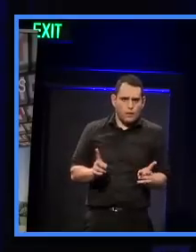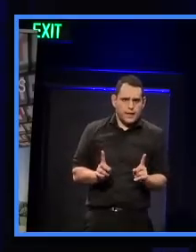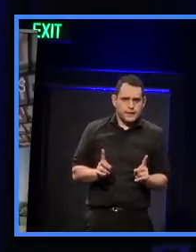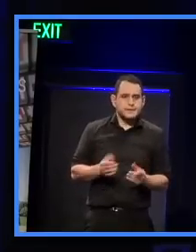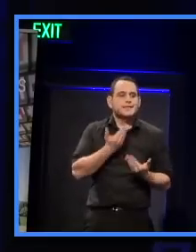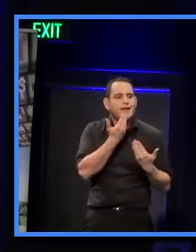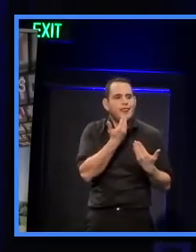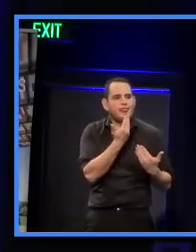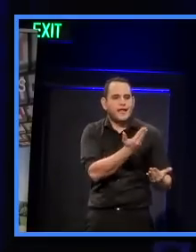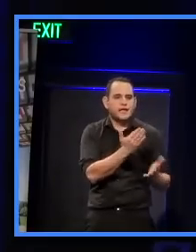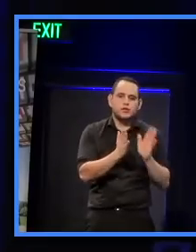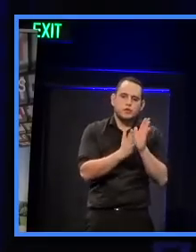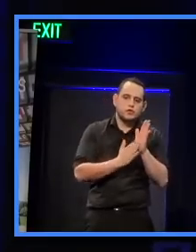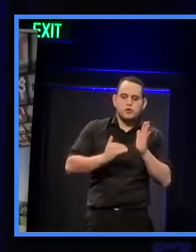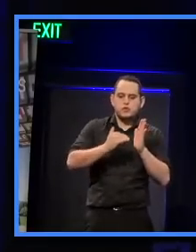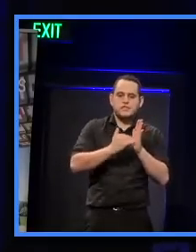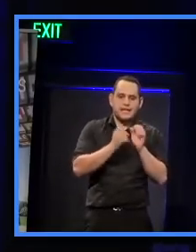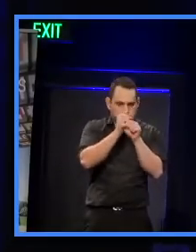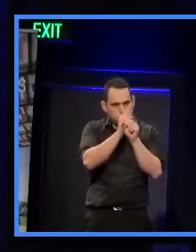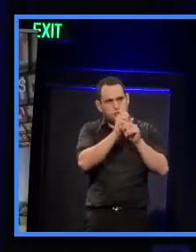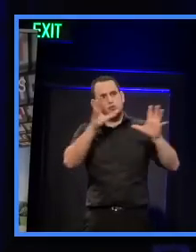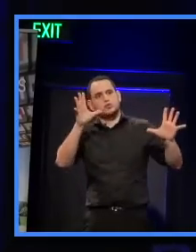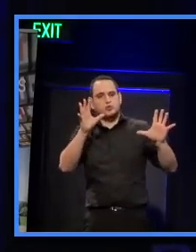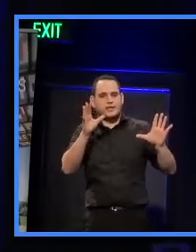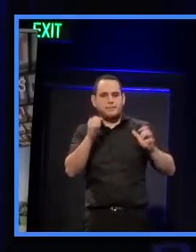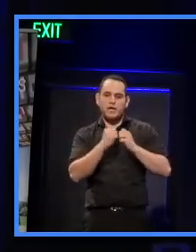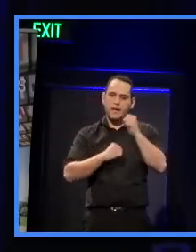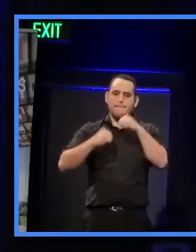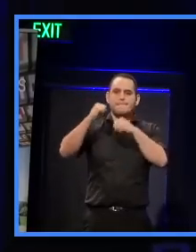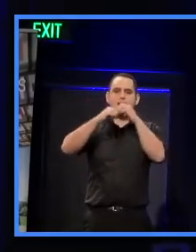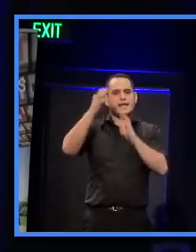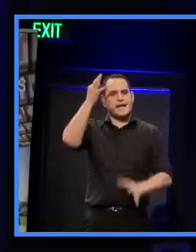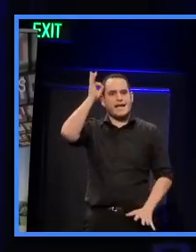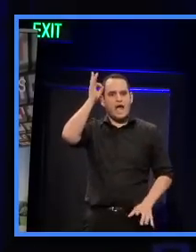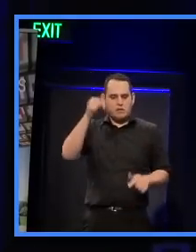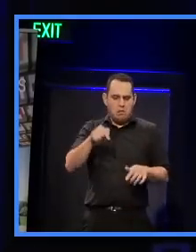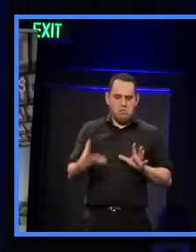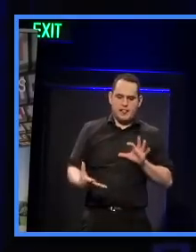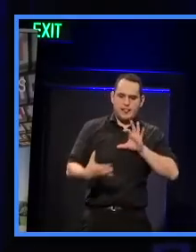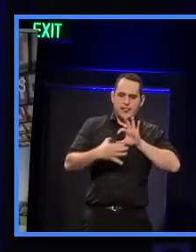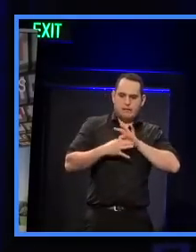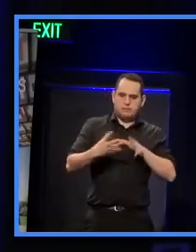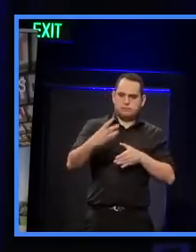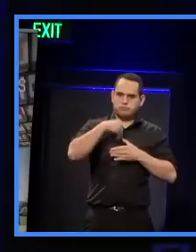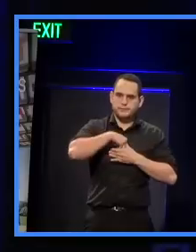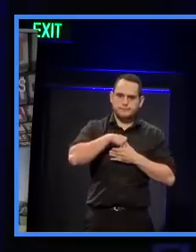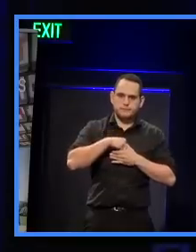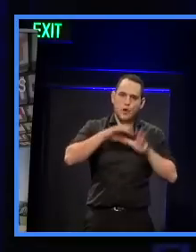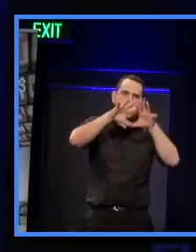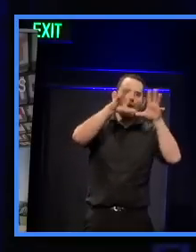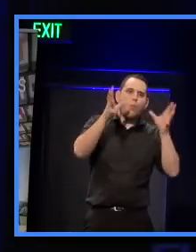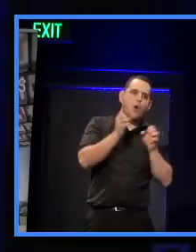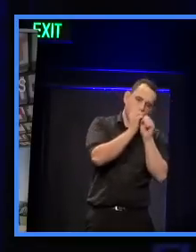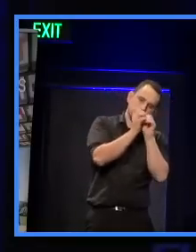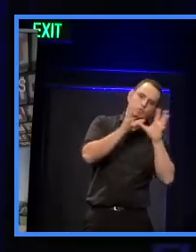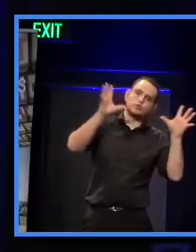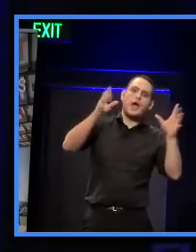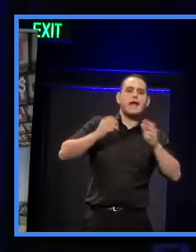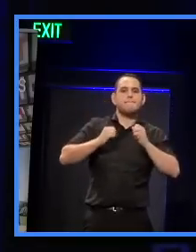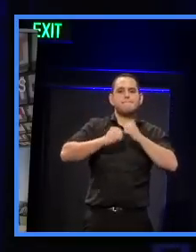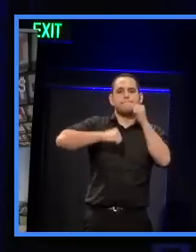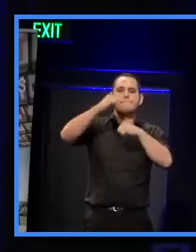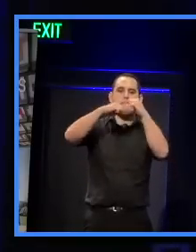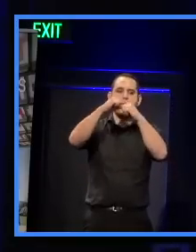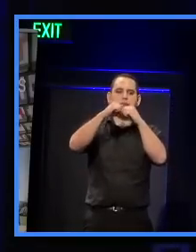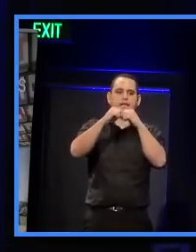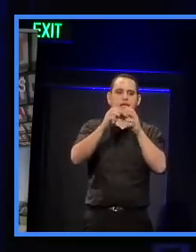the New Zealand Green Building Council who are part of the World Green Building Week and also